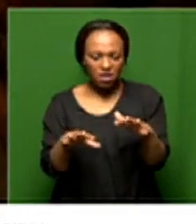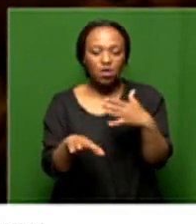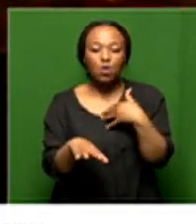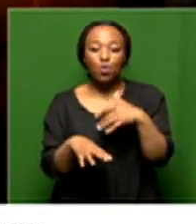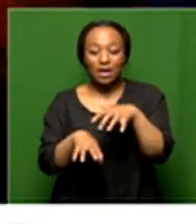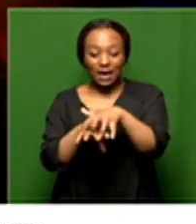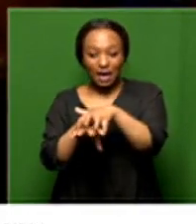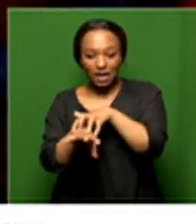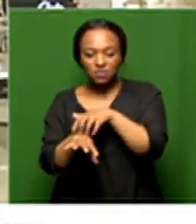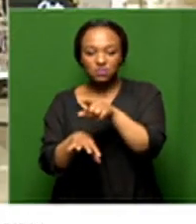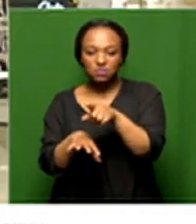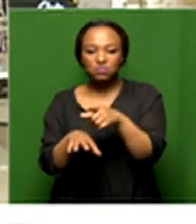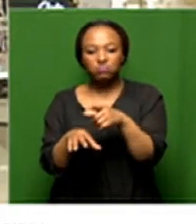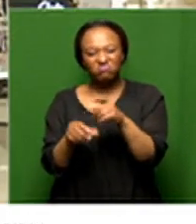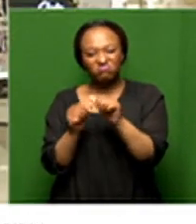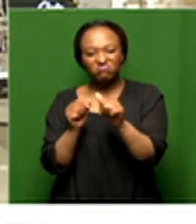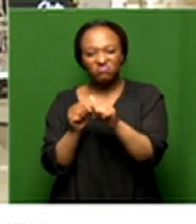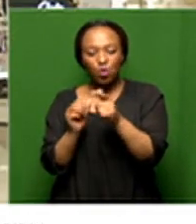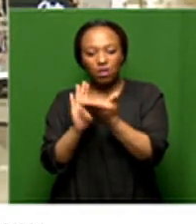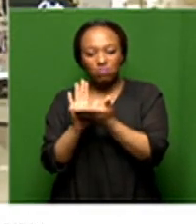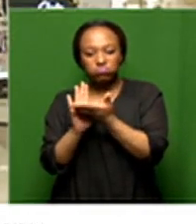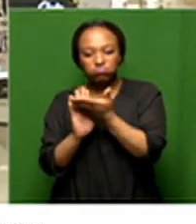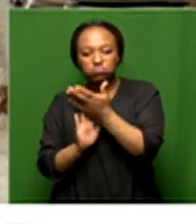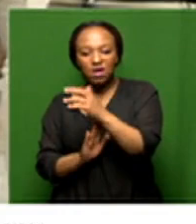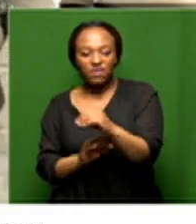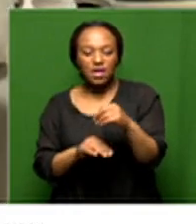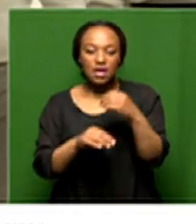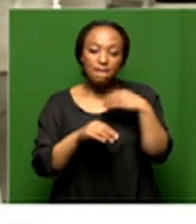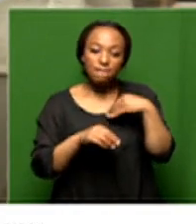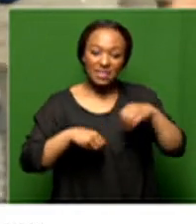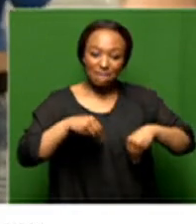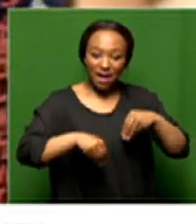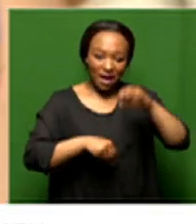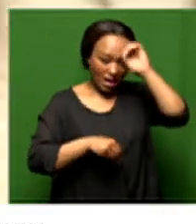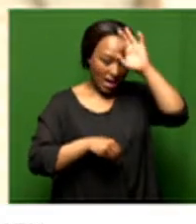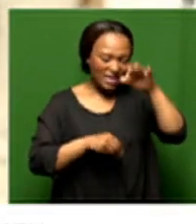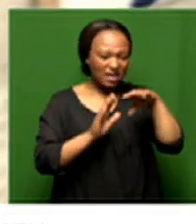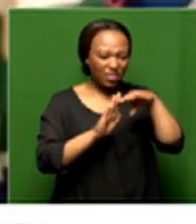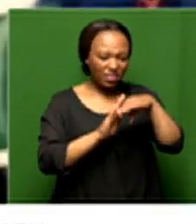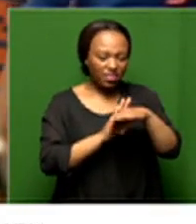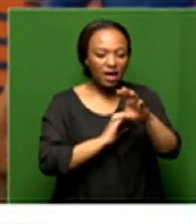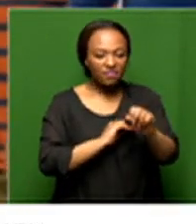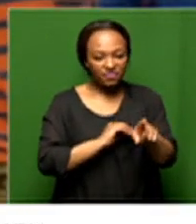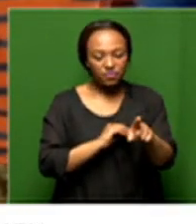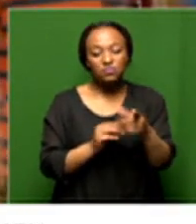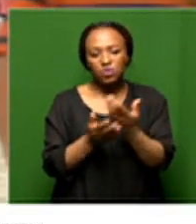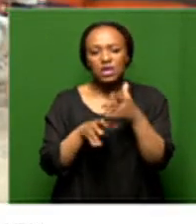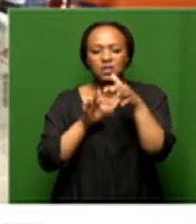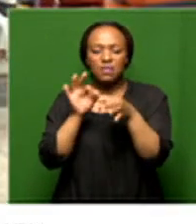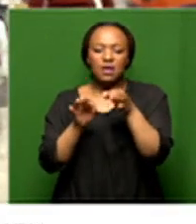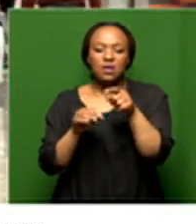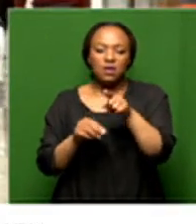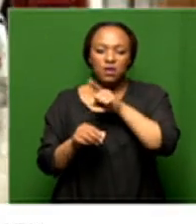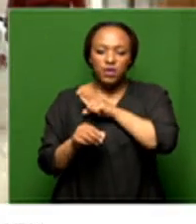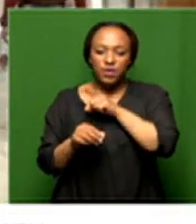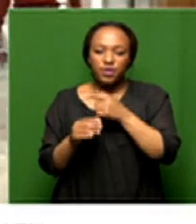agriculture has seen some degree of increase but mining has been on the decline and i guess that can be explained by the fact